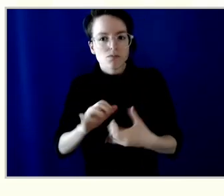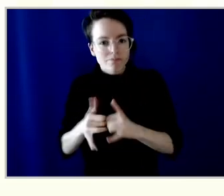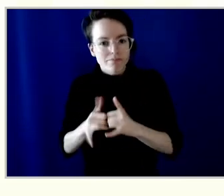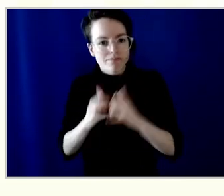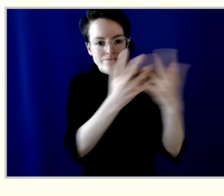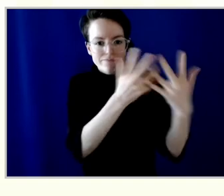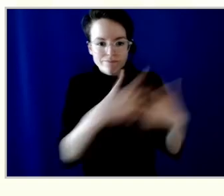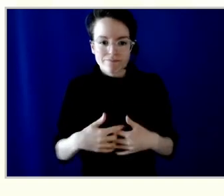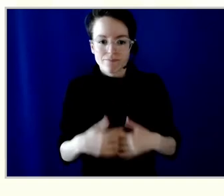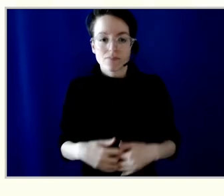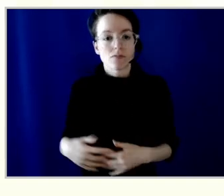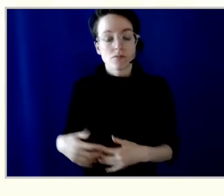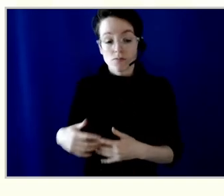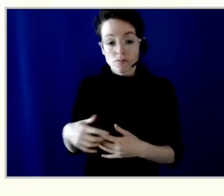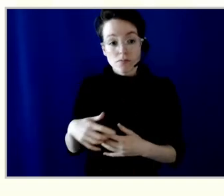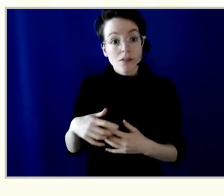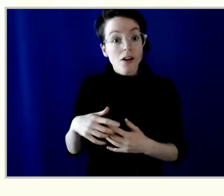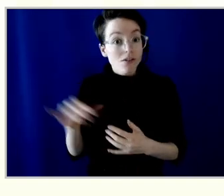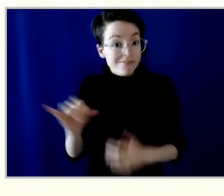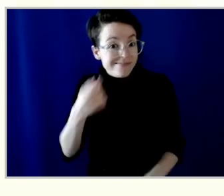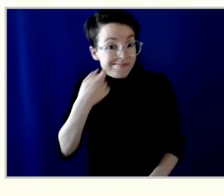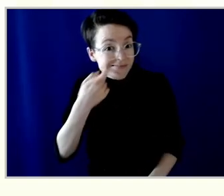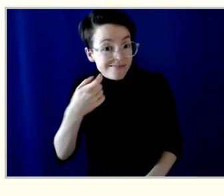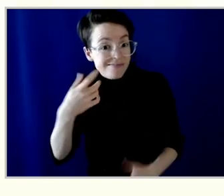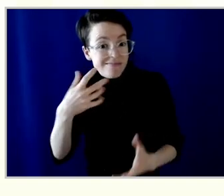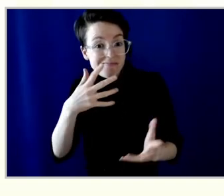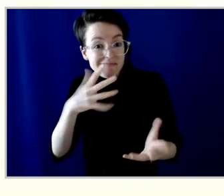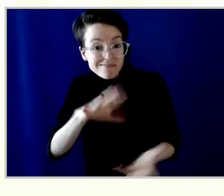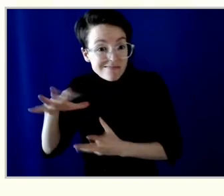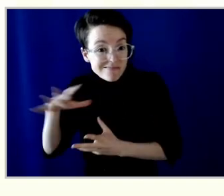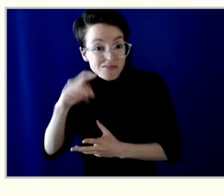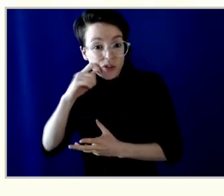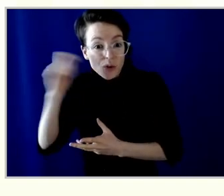the needs of displaced Ukrainians who are arriving in BC.